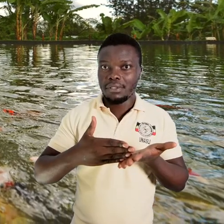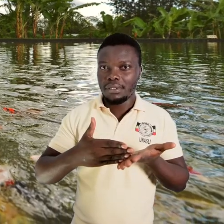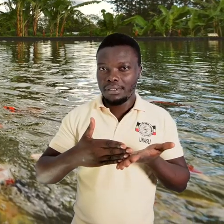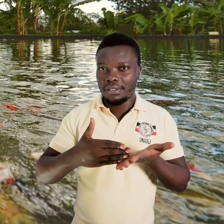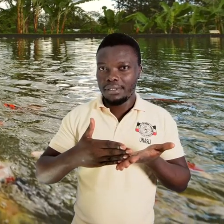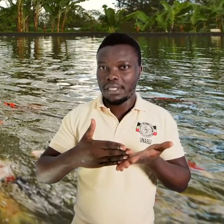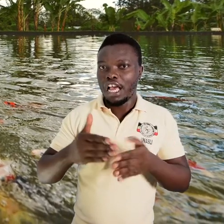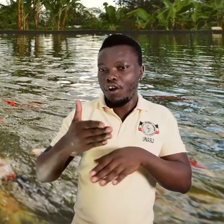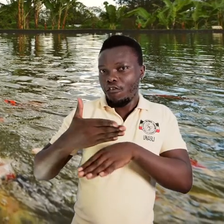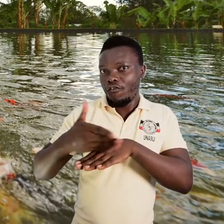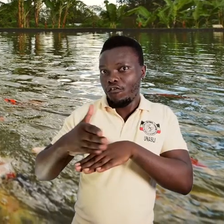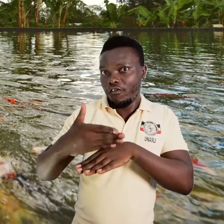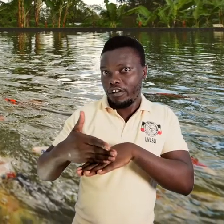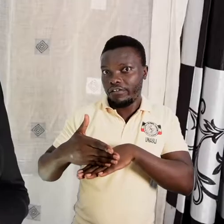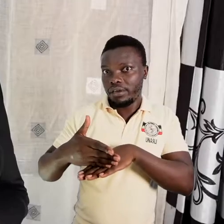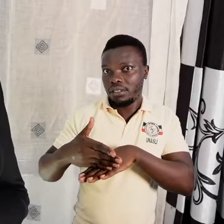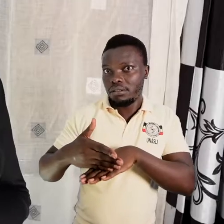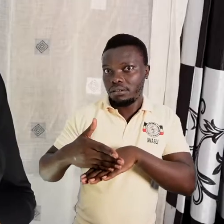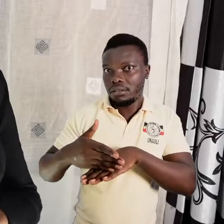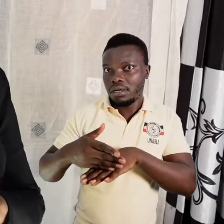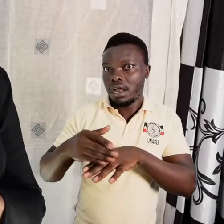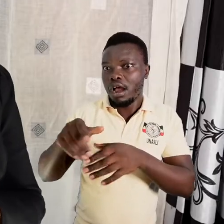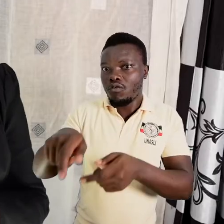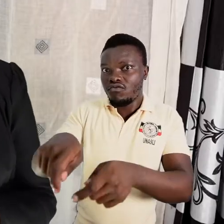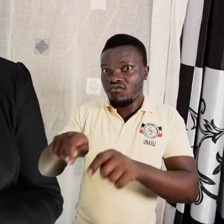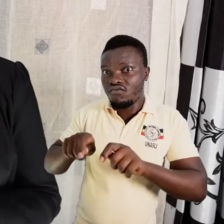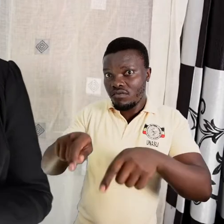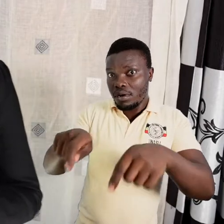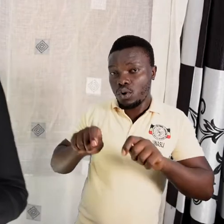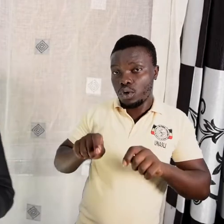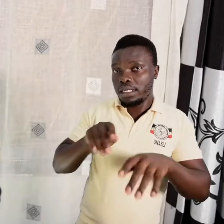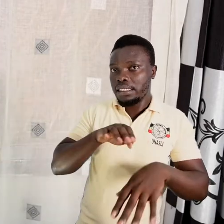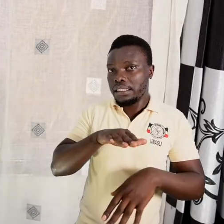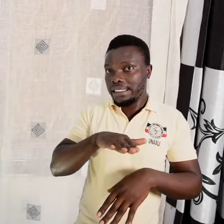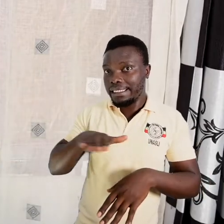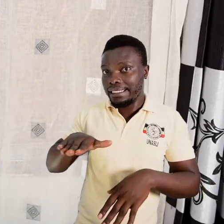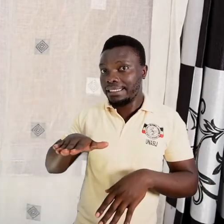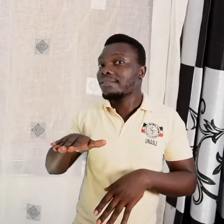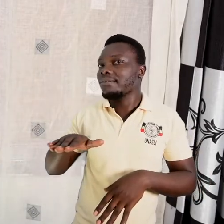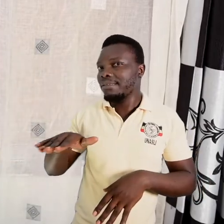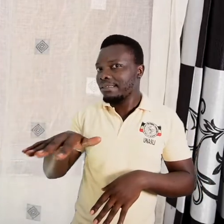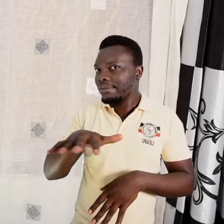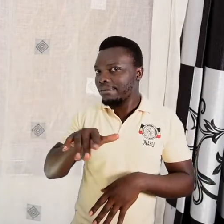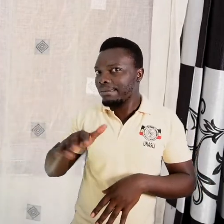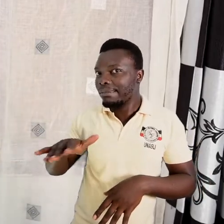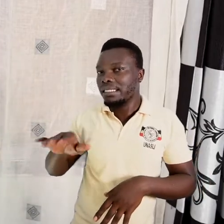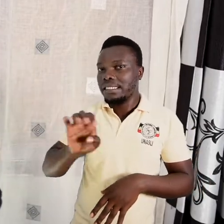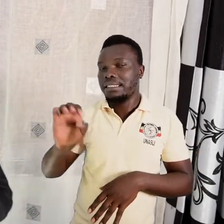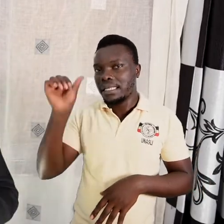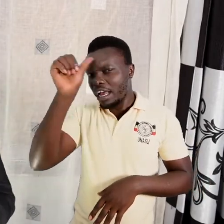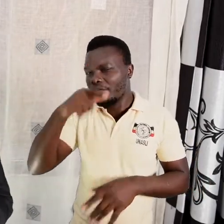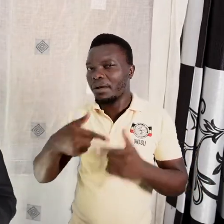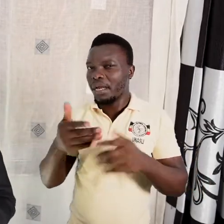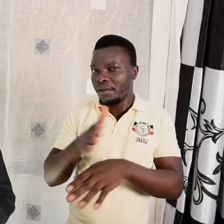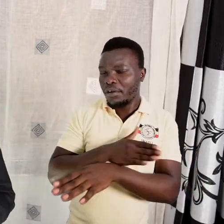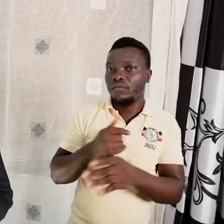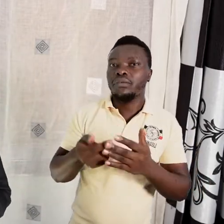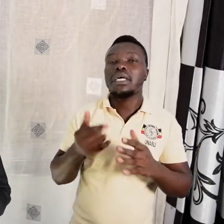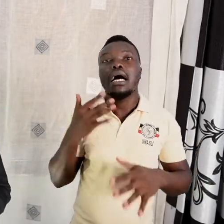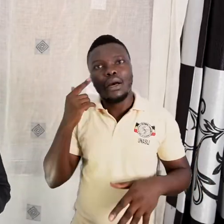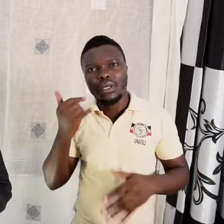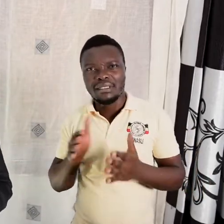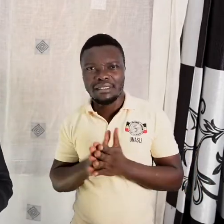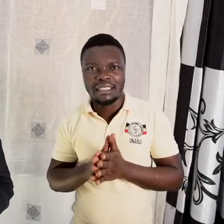caught in East Africa. But before we get into that, I just want us to do a fish naming